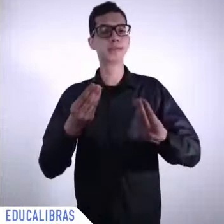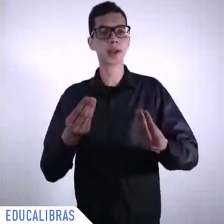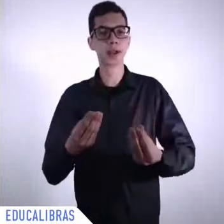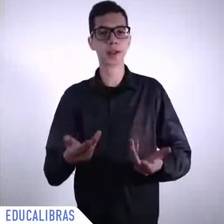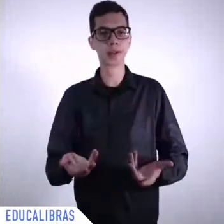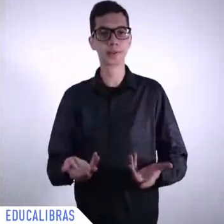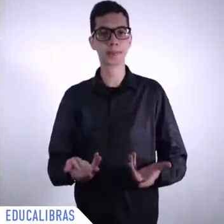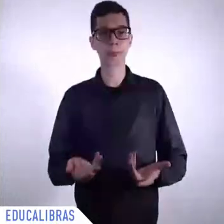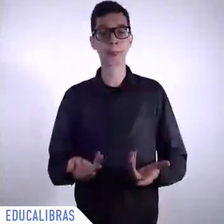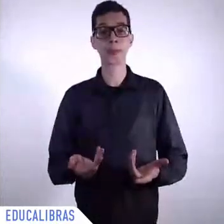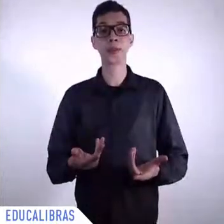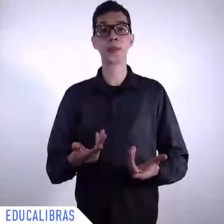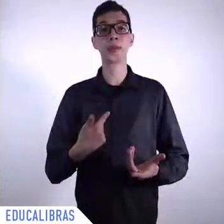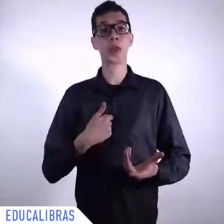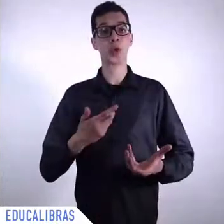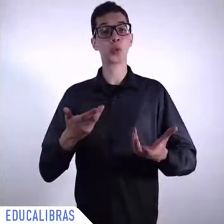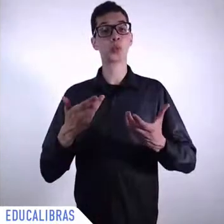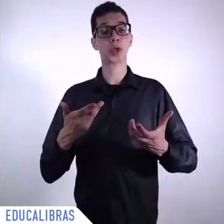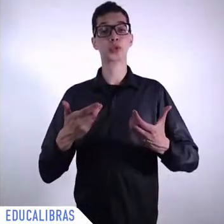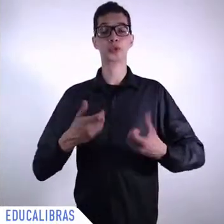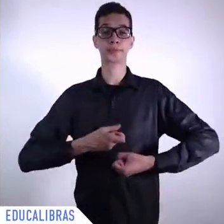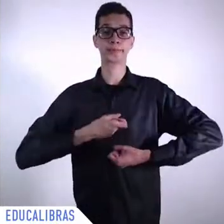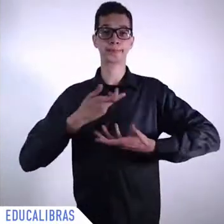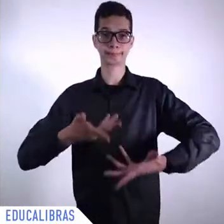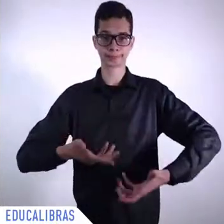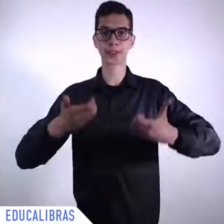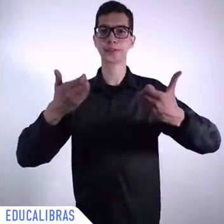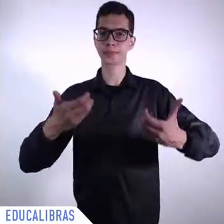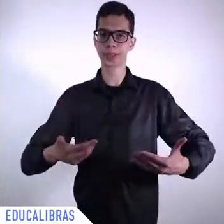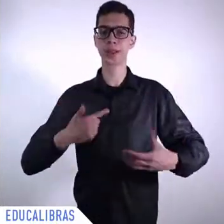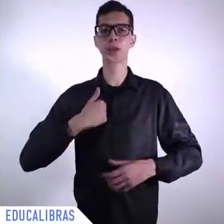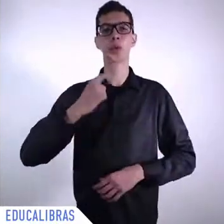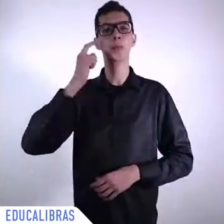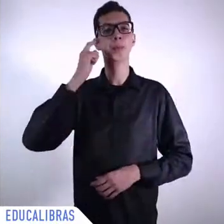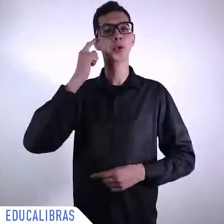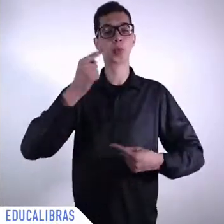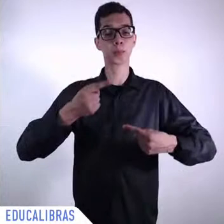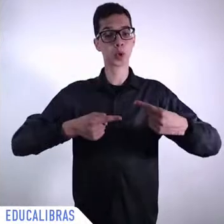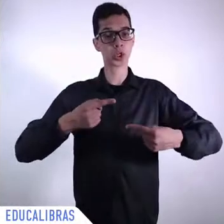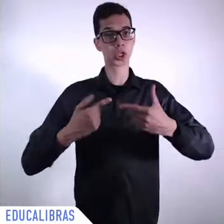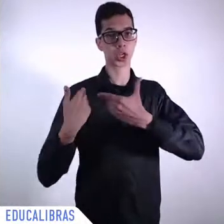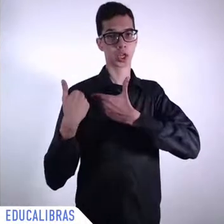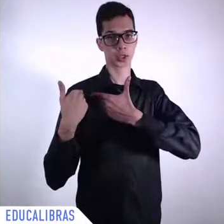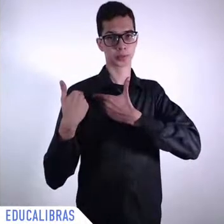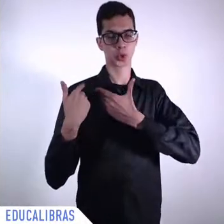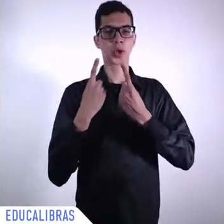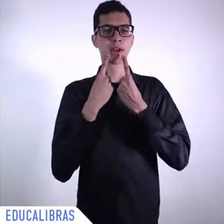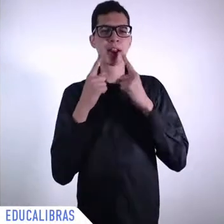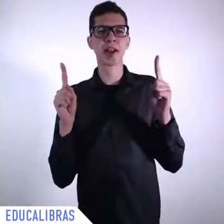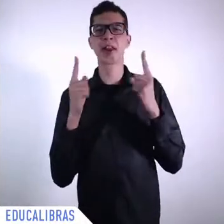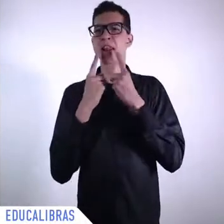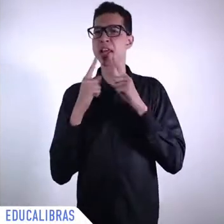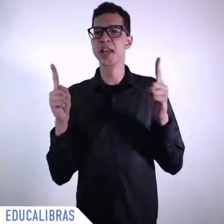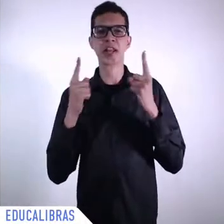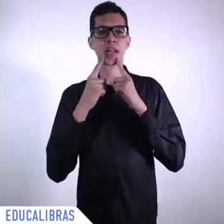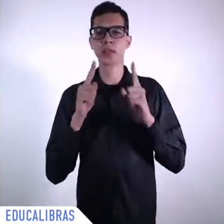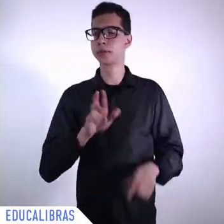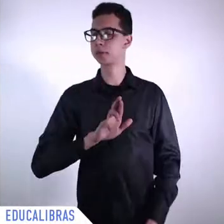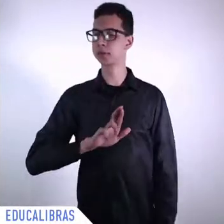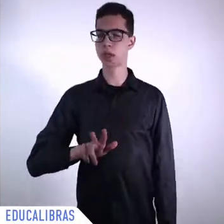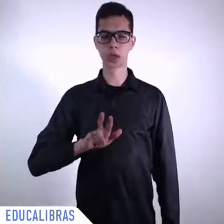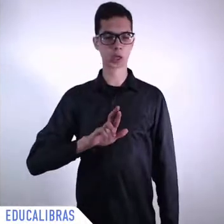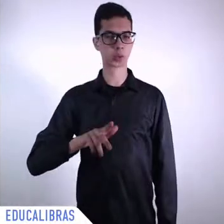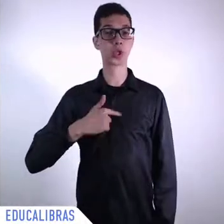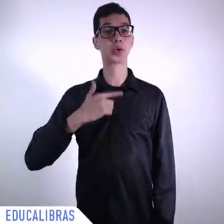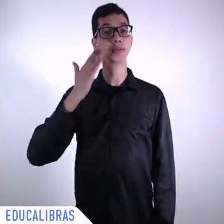mission of politicians not to complain, well, sometimes they have to complain, but not keep on complaining, but see where